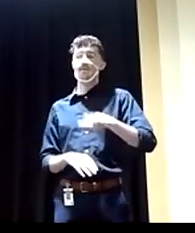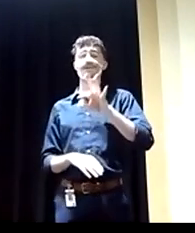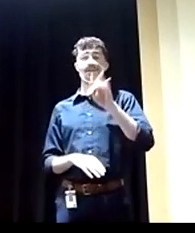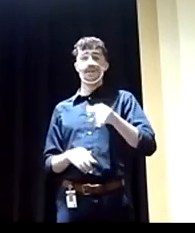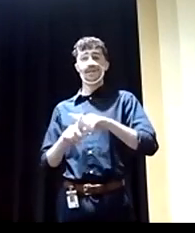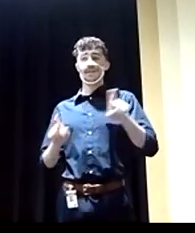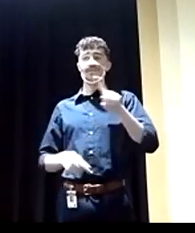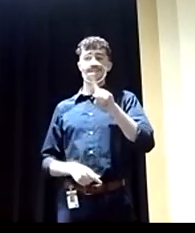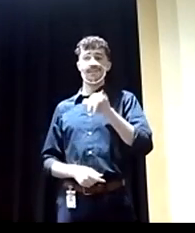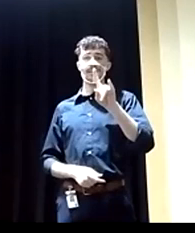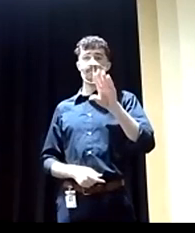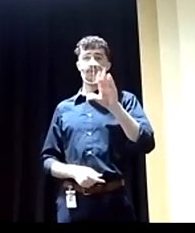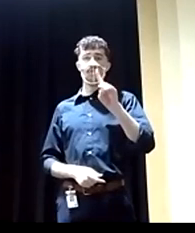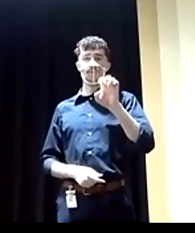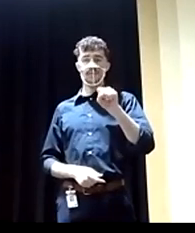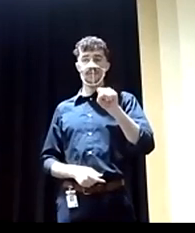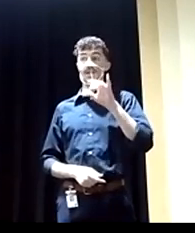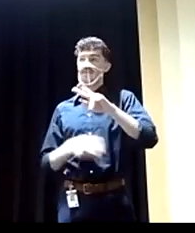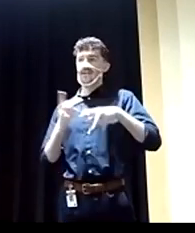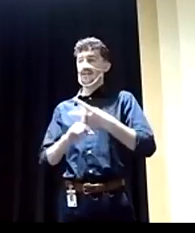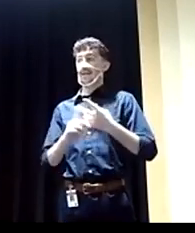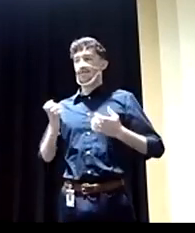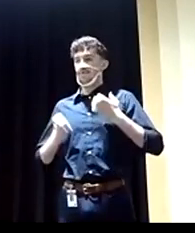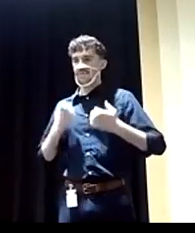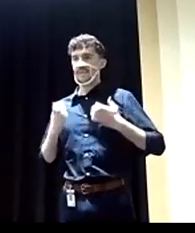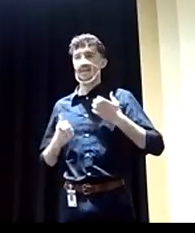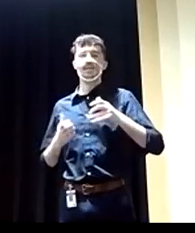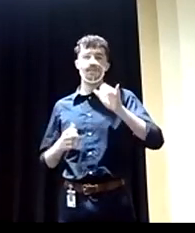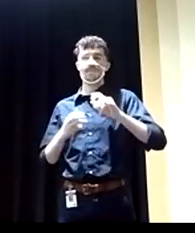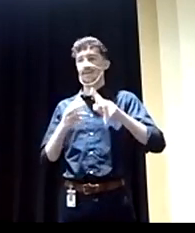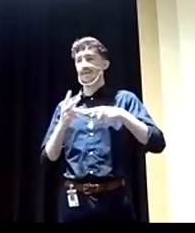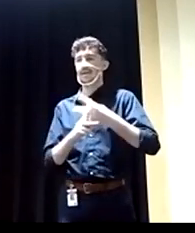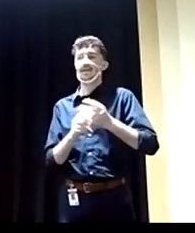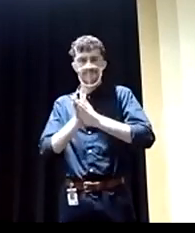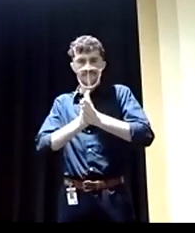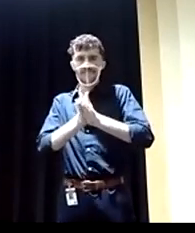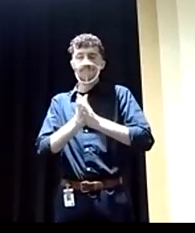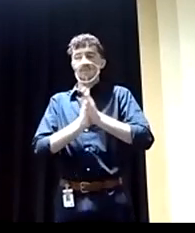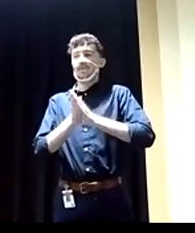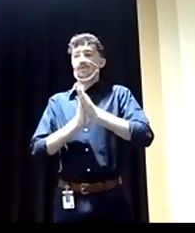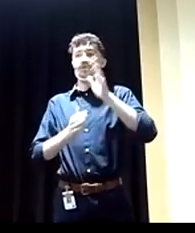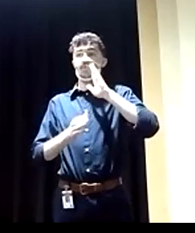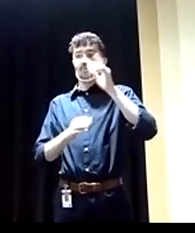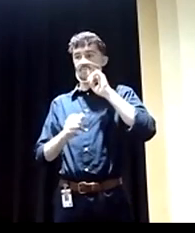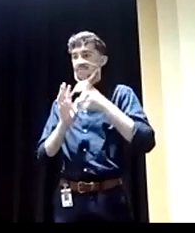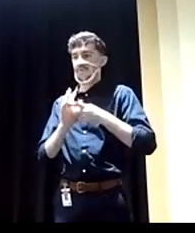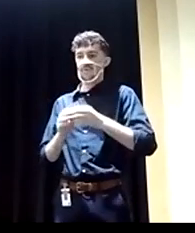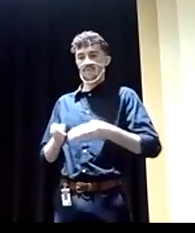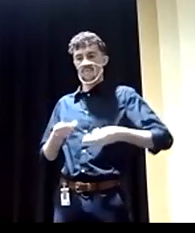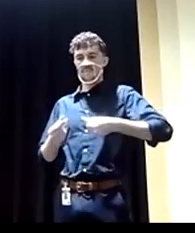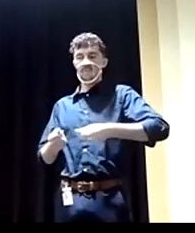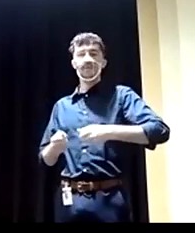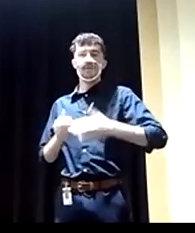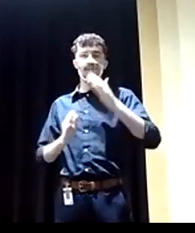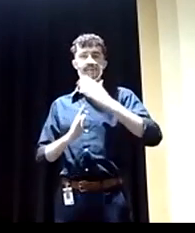codes. And that kind of grassroots enthusiasm translates into the most well-resourced challenger